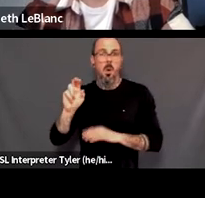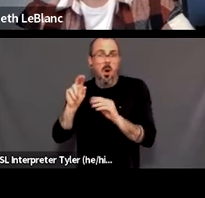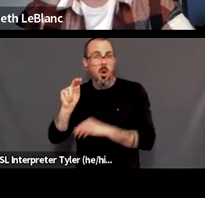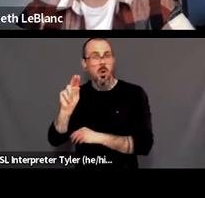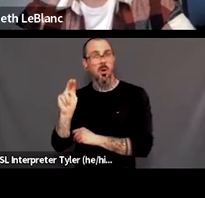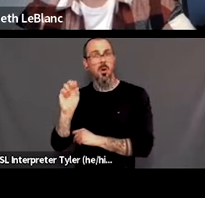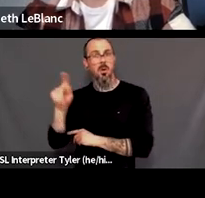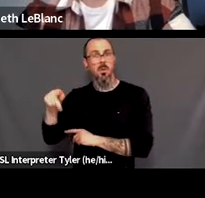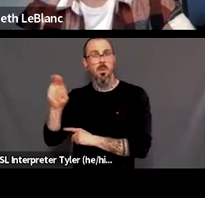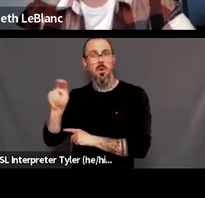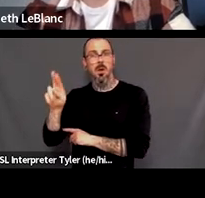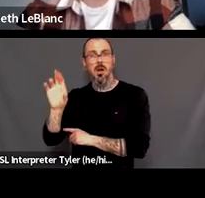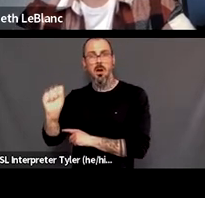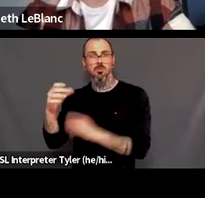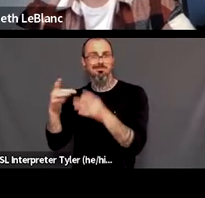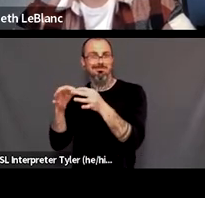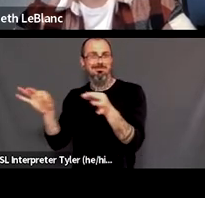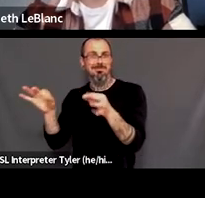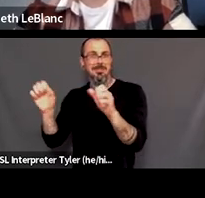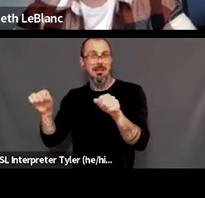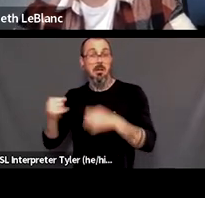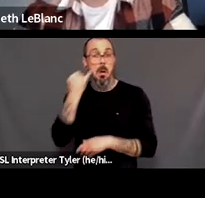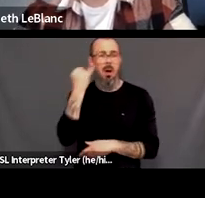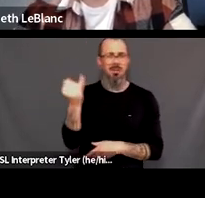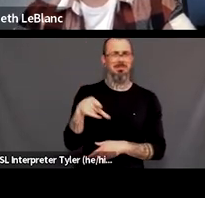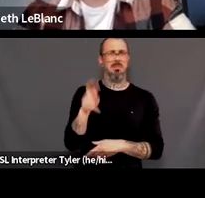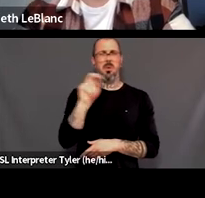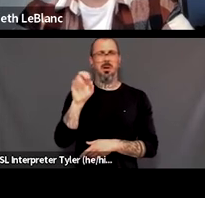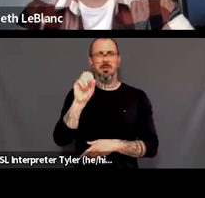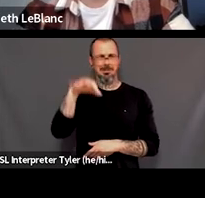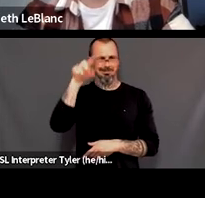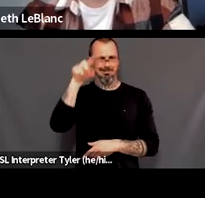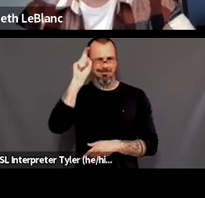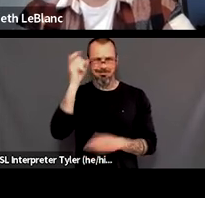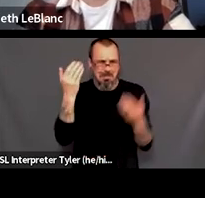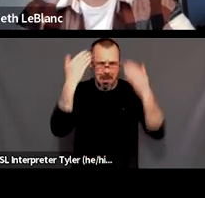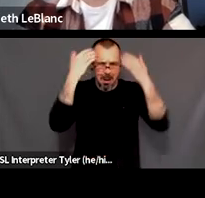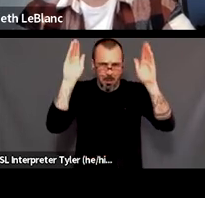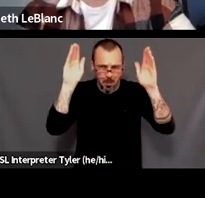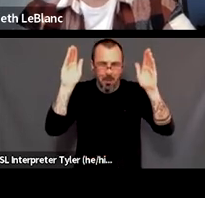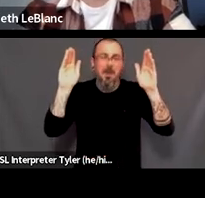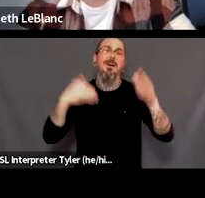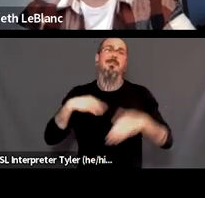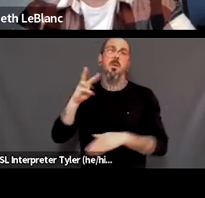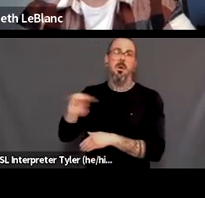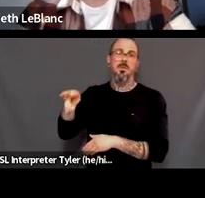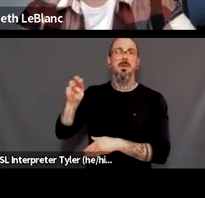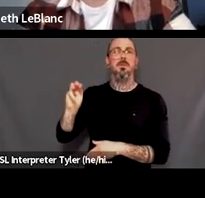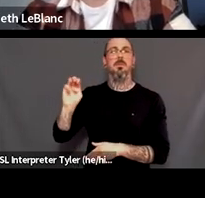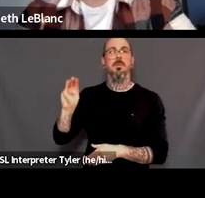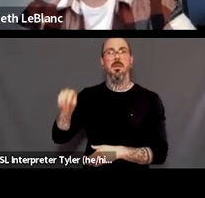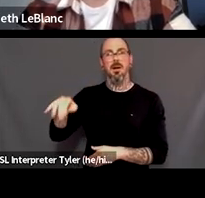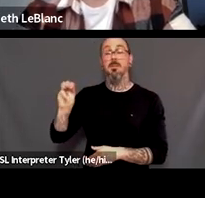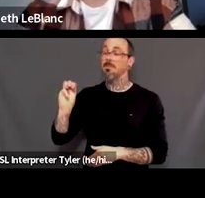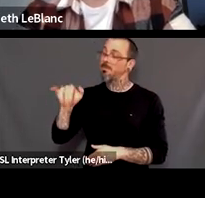or you have more questions about pronouns we would refer you to mypronouns.org for more information and three we will delete